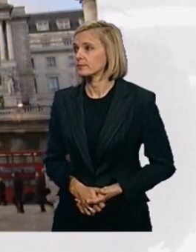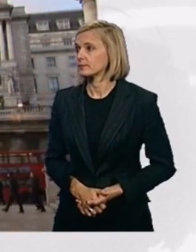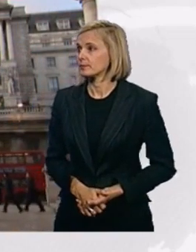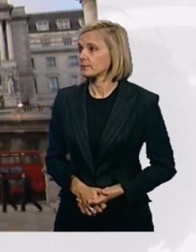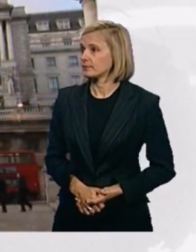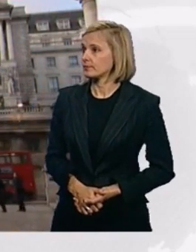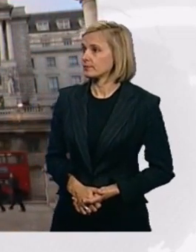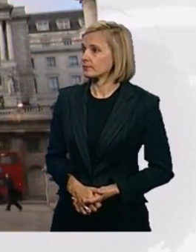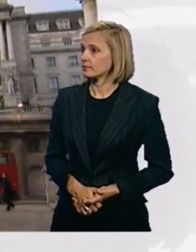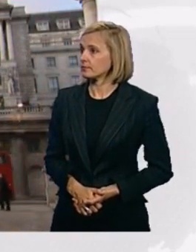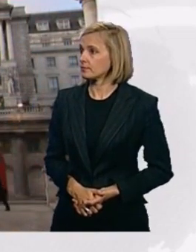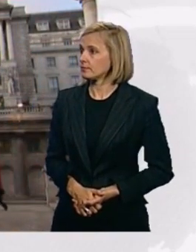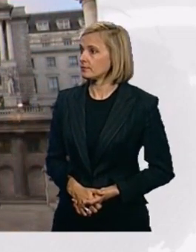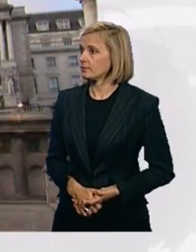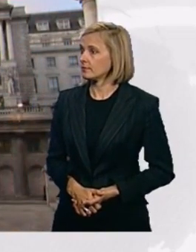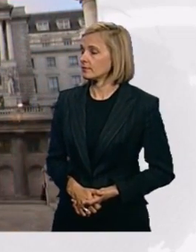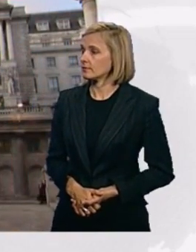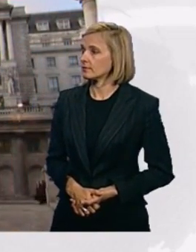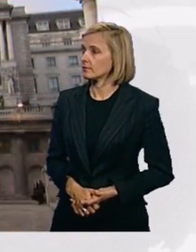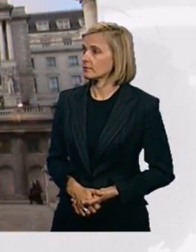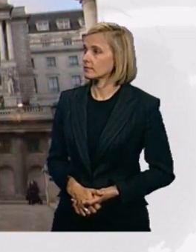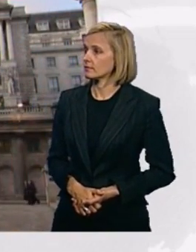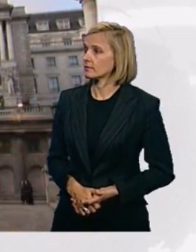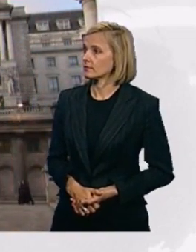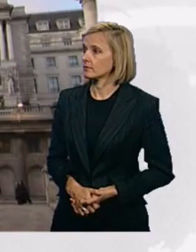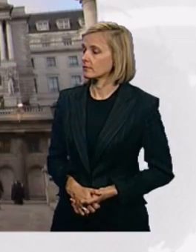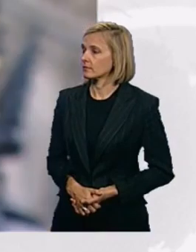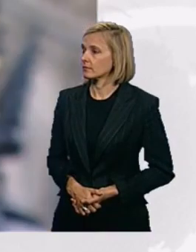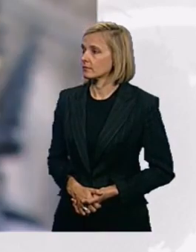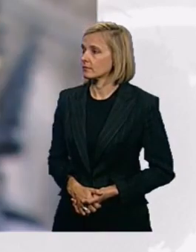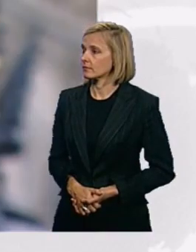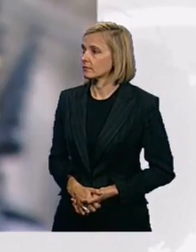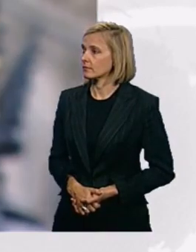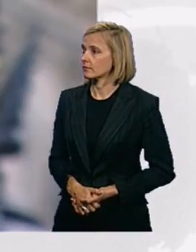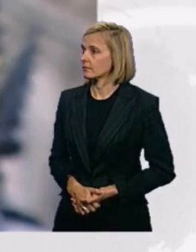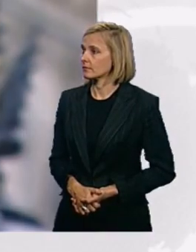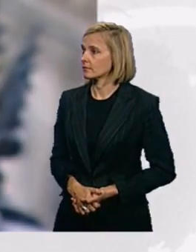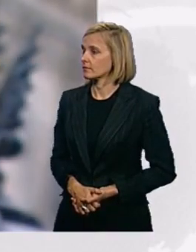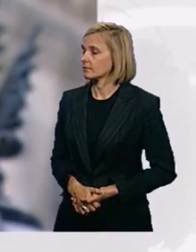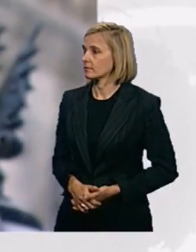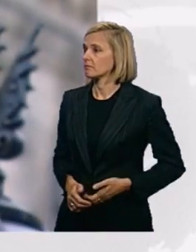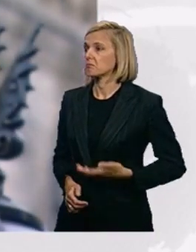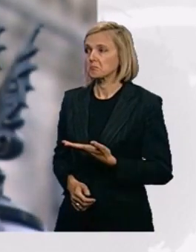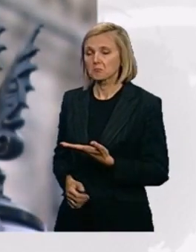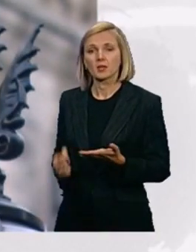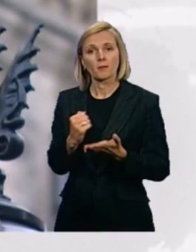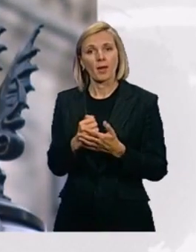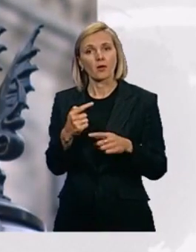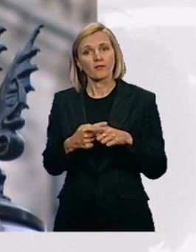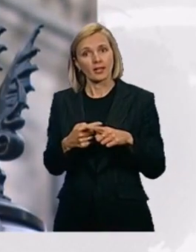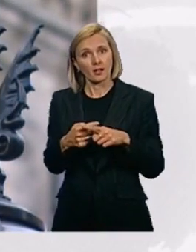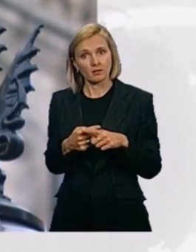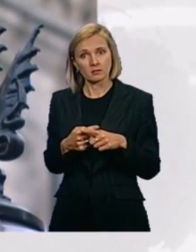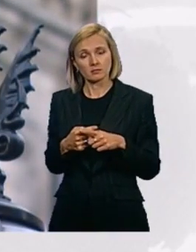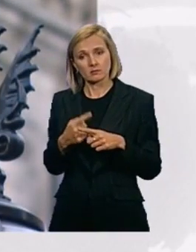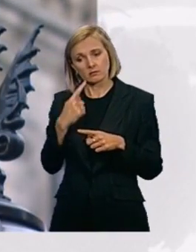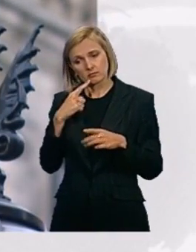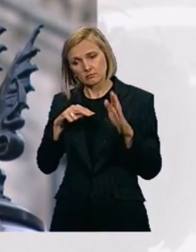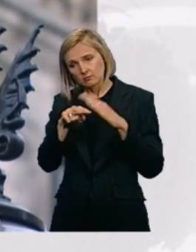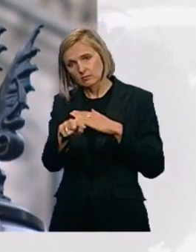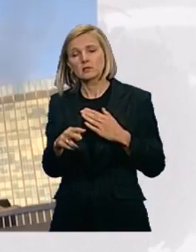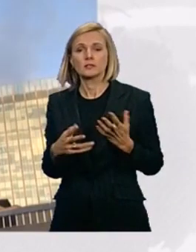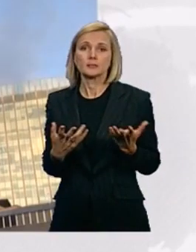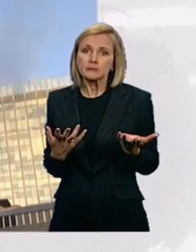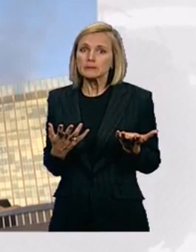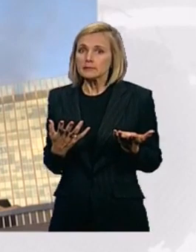It's the official snapshot on the economy from a pillar of the financial establishment, the Bank of England, and it's gloomier than it was a few months